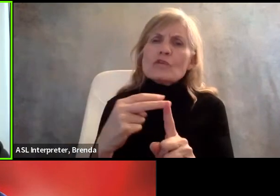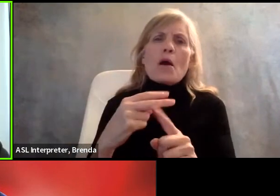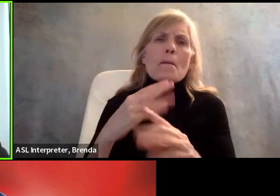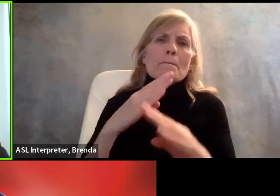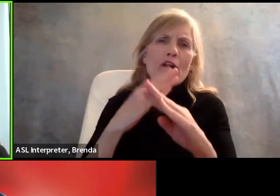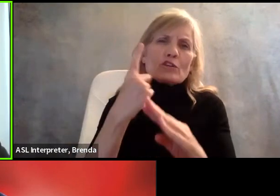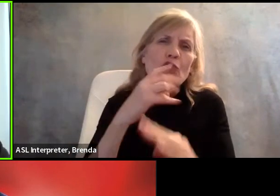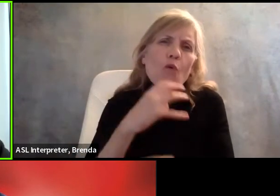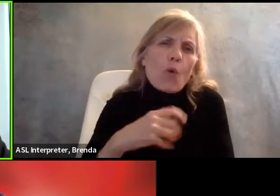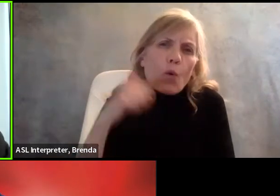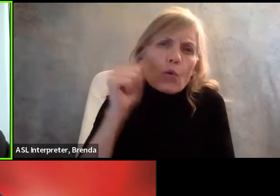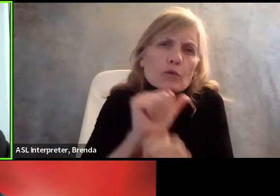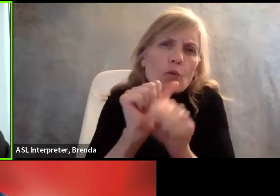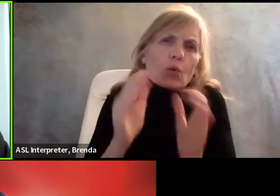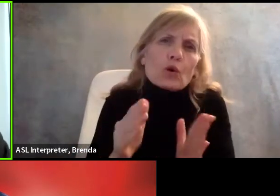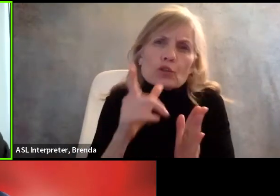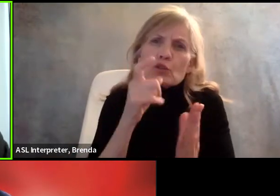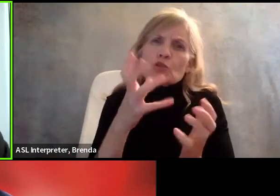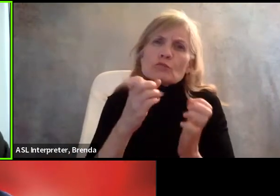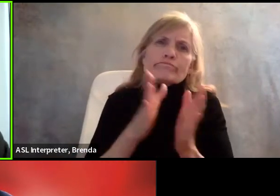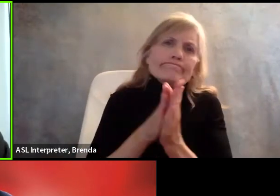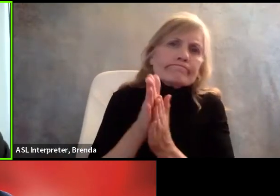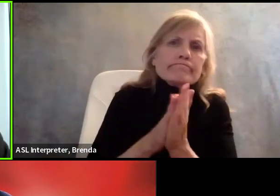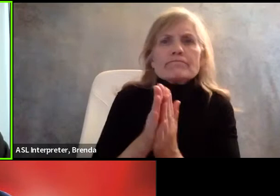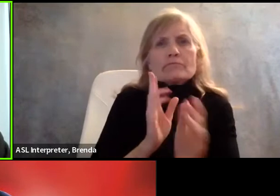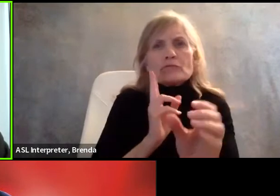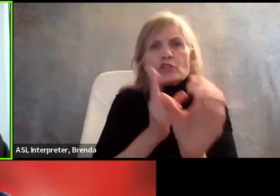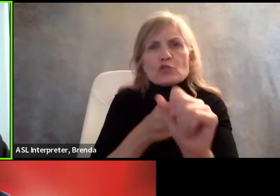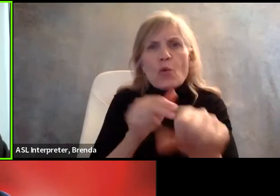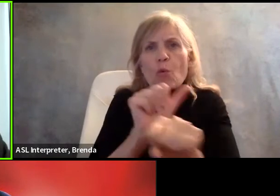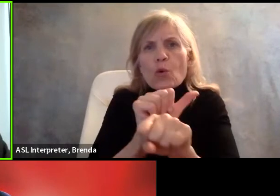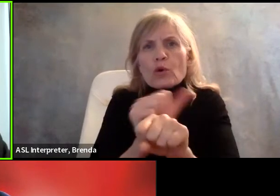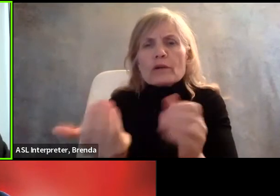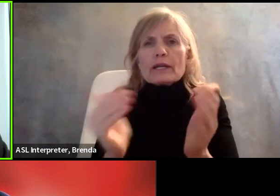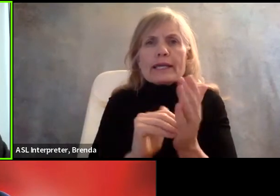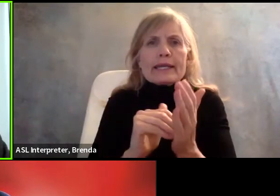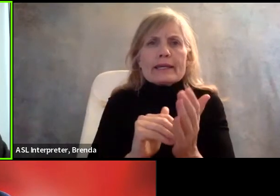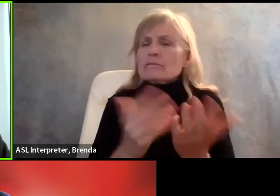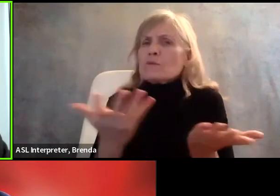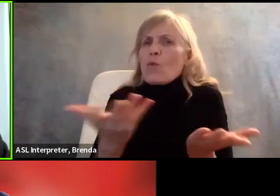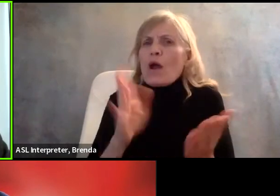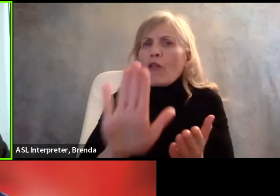who may be seeking to reenter the workforce in accessing good jobs?